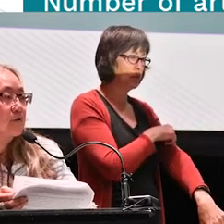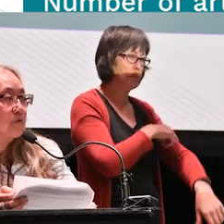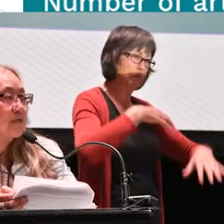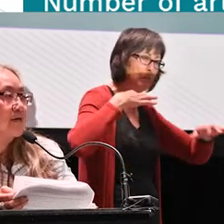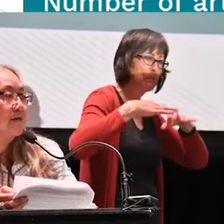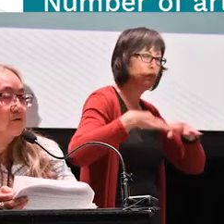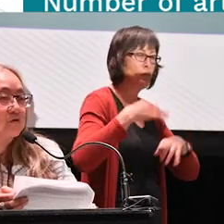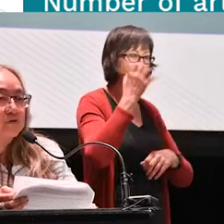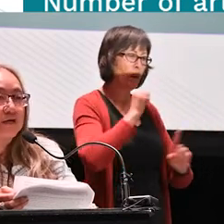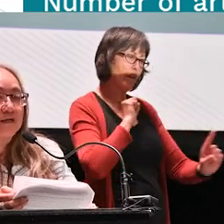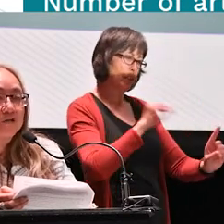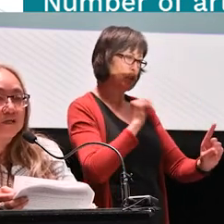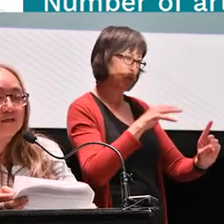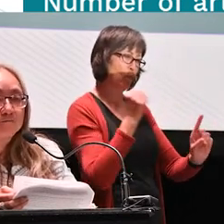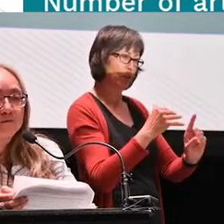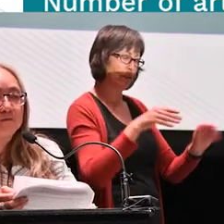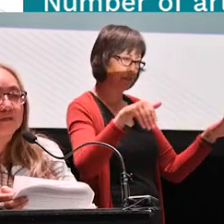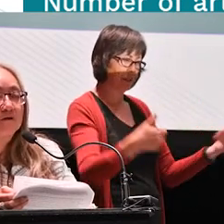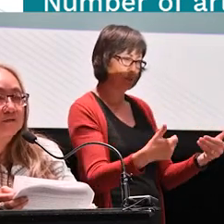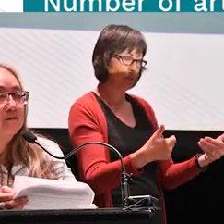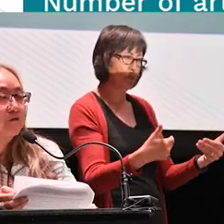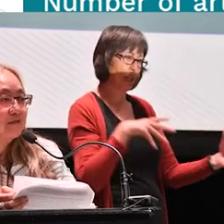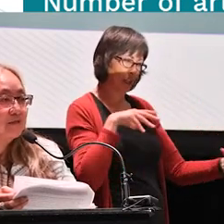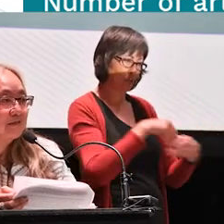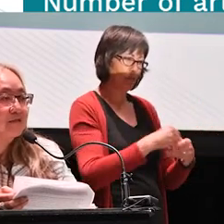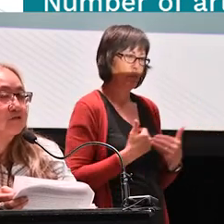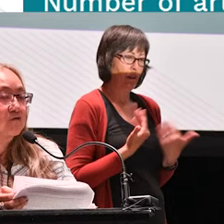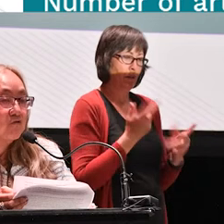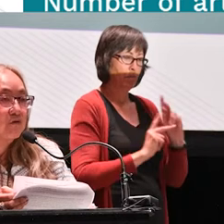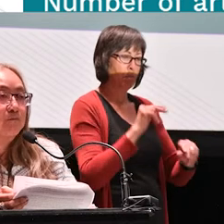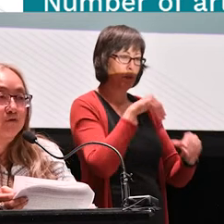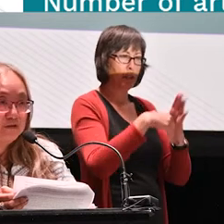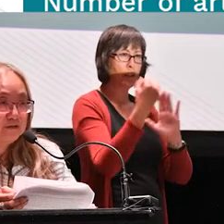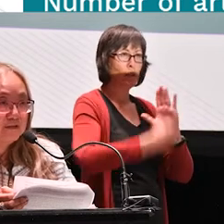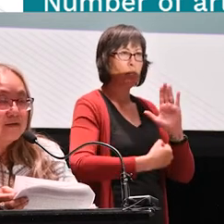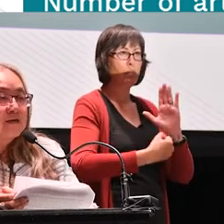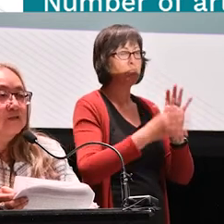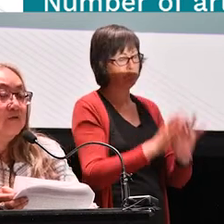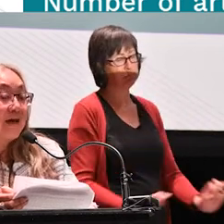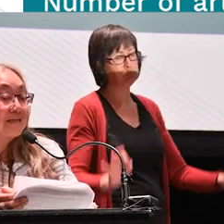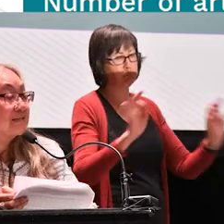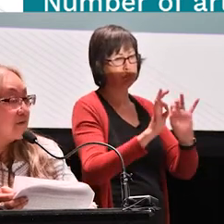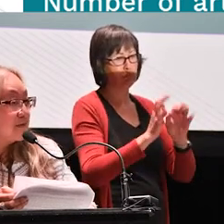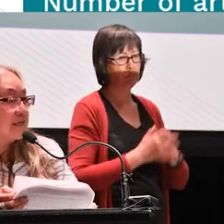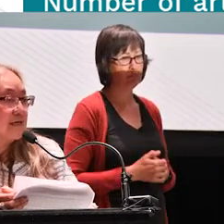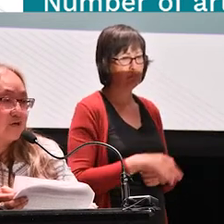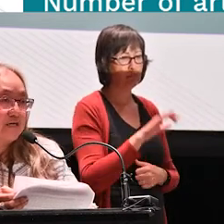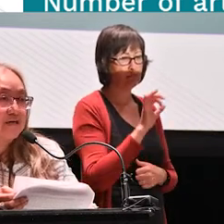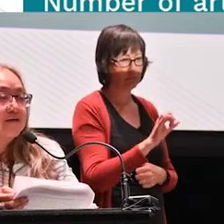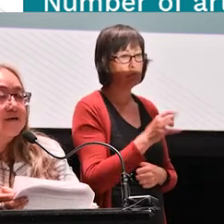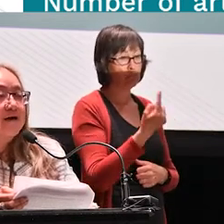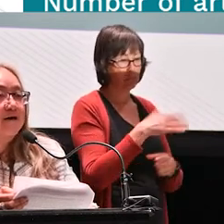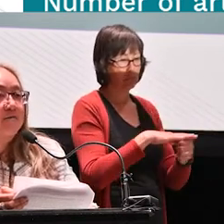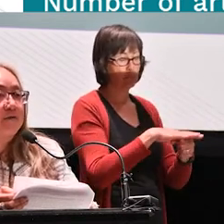exposing and introducing and including young people in arts experiences is so important. So that is definitely an